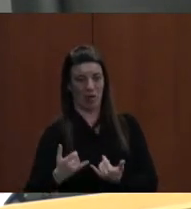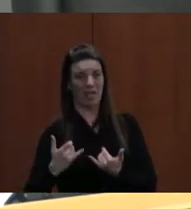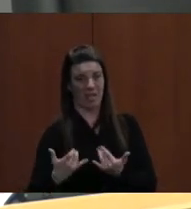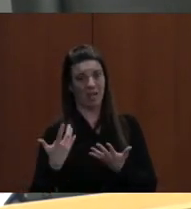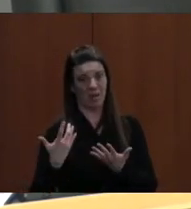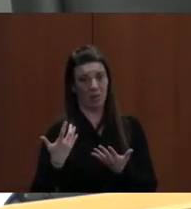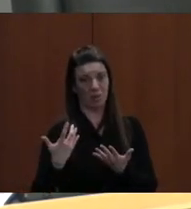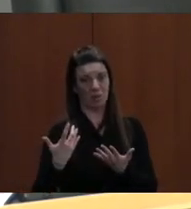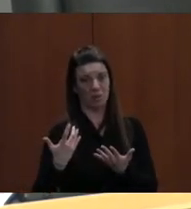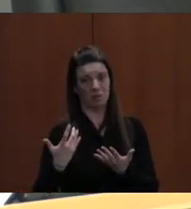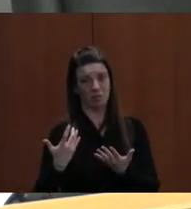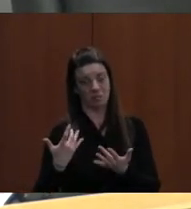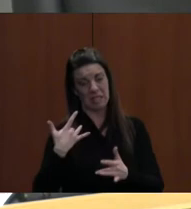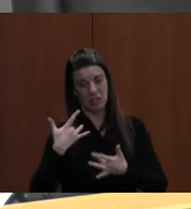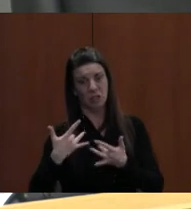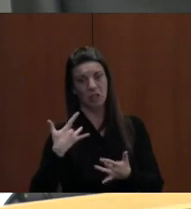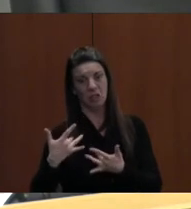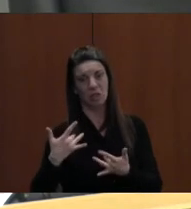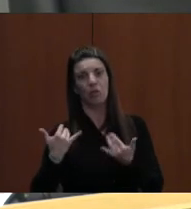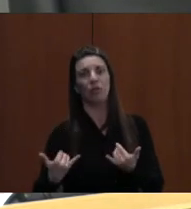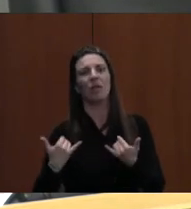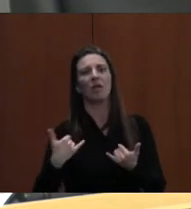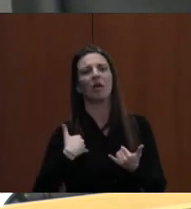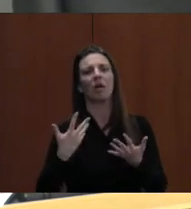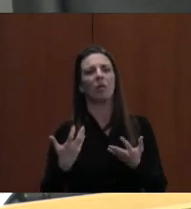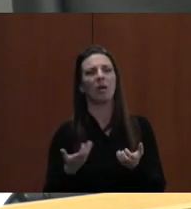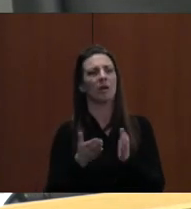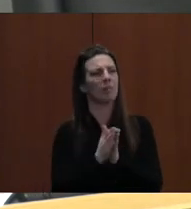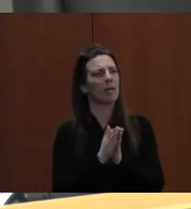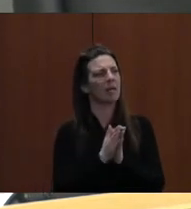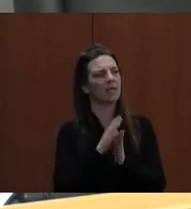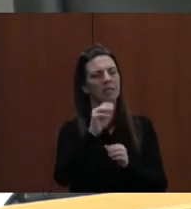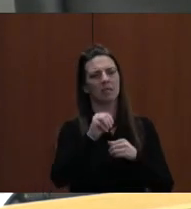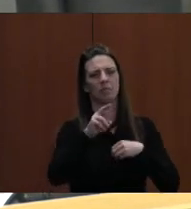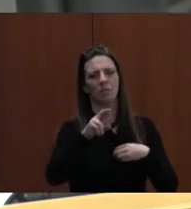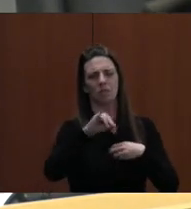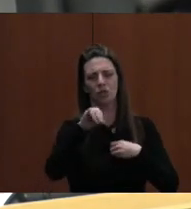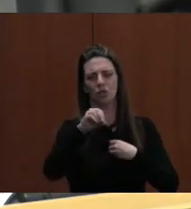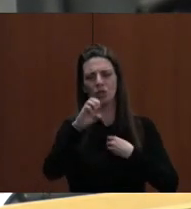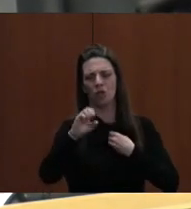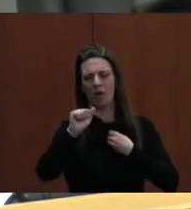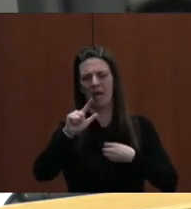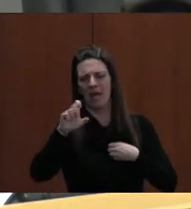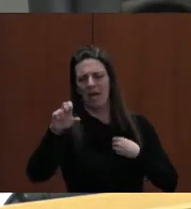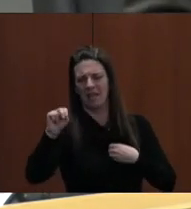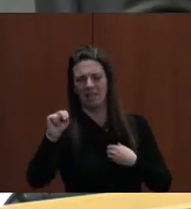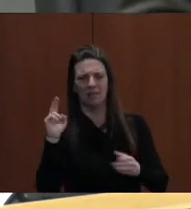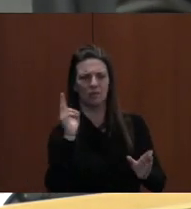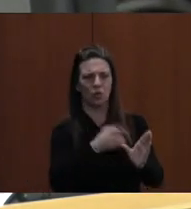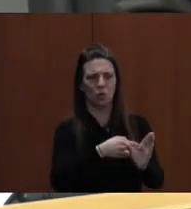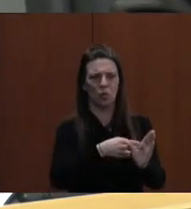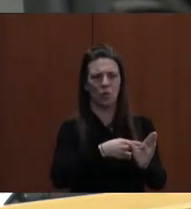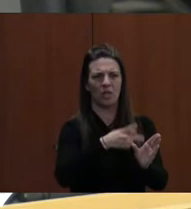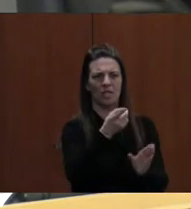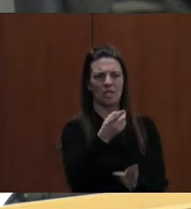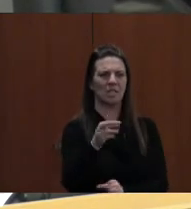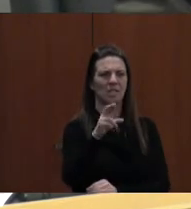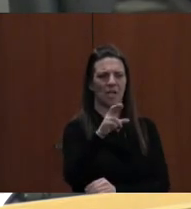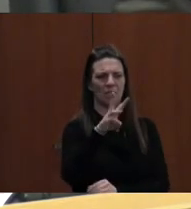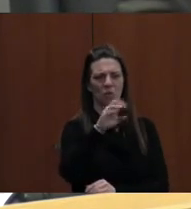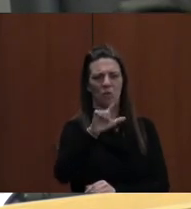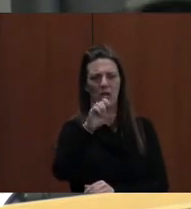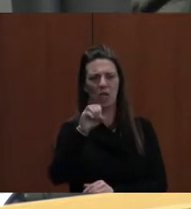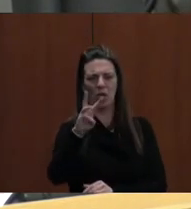several years to come. At this time, I'd like to ask Mr. Joe Allen to join Dr. Willow, and we're going to have a technology, a brief technology